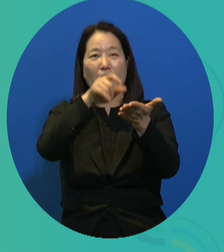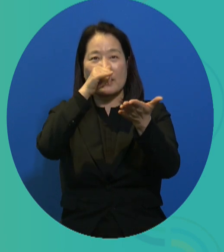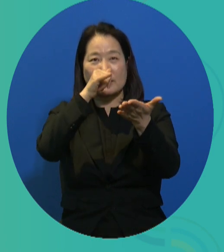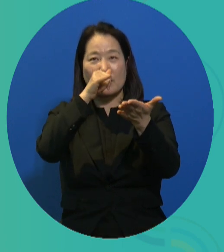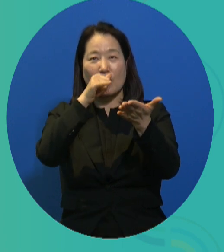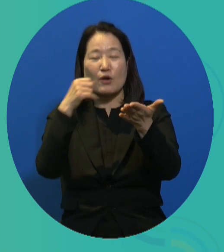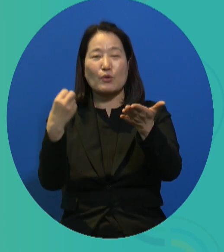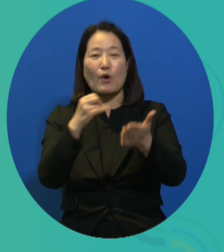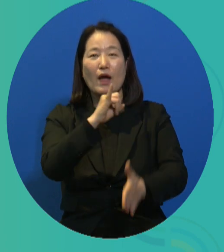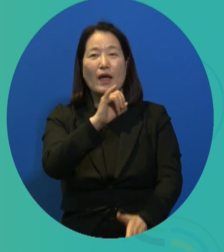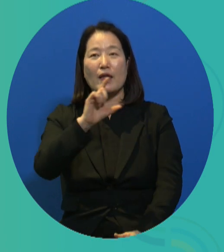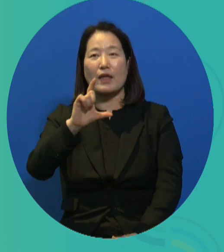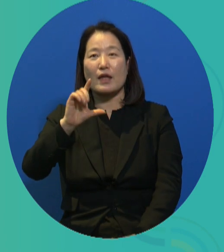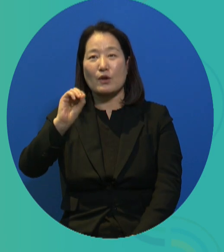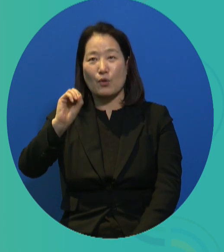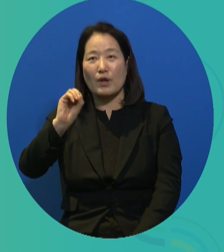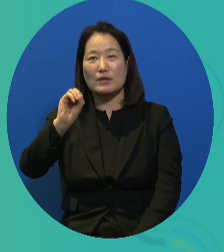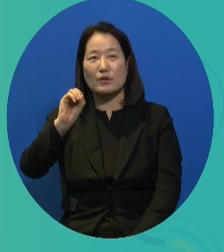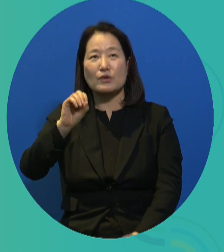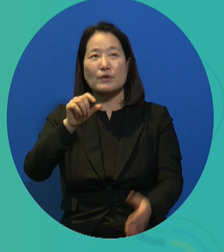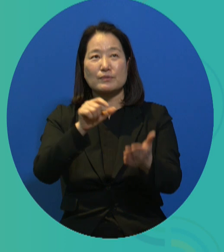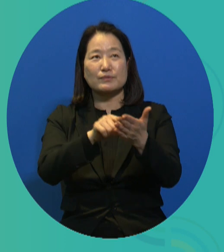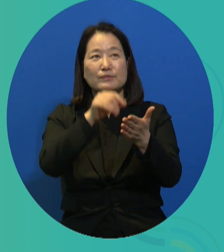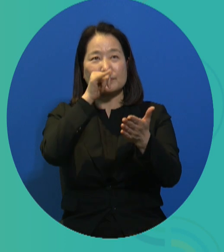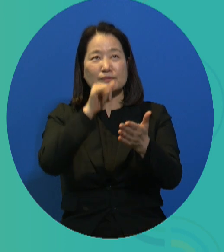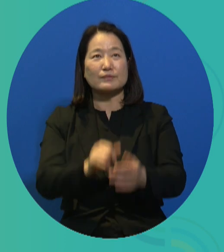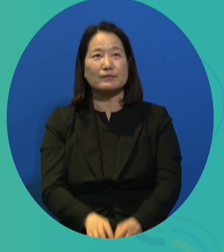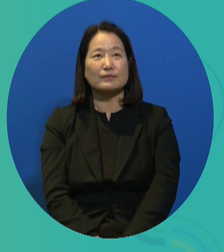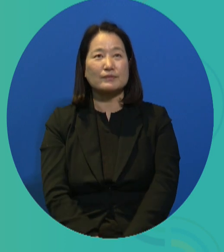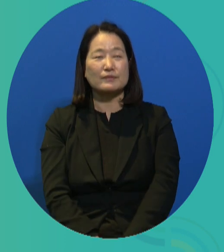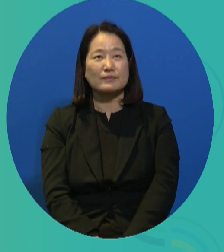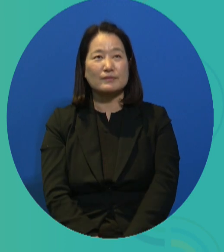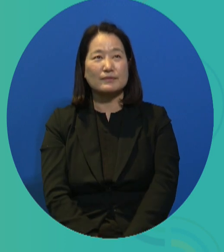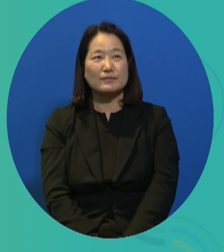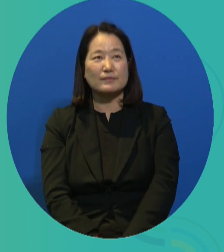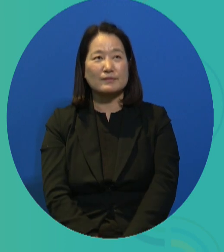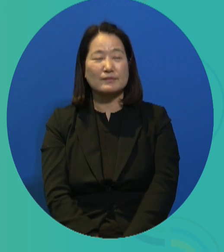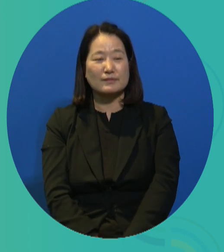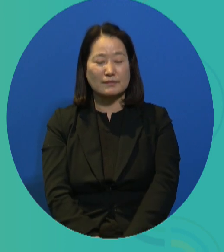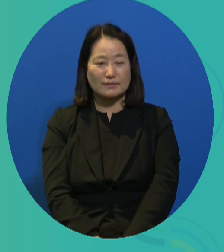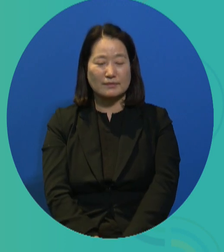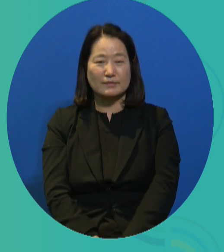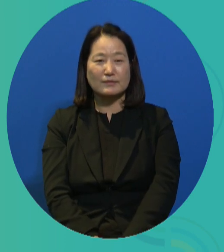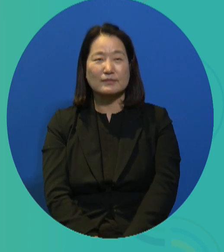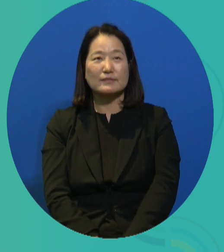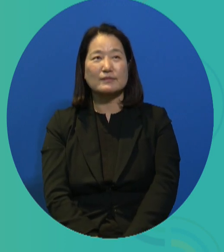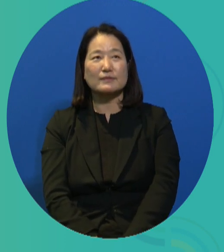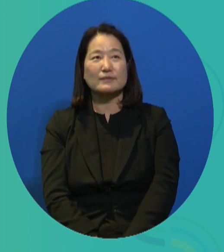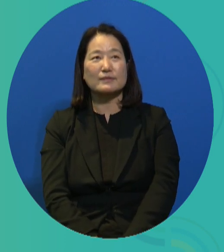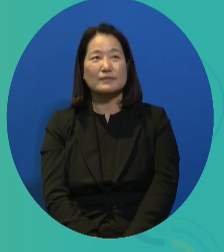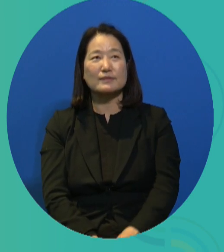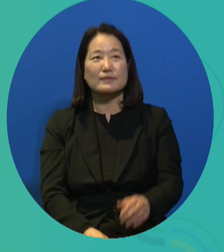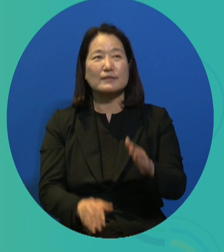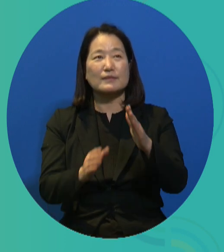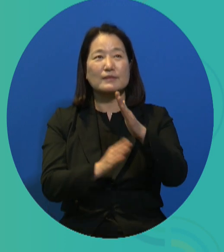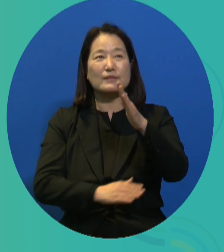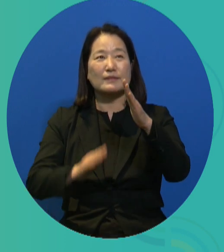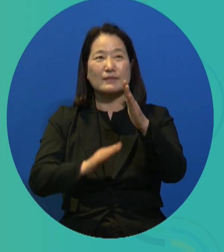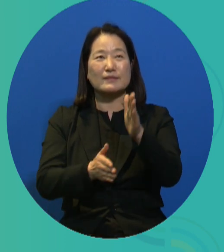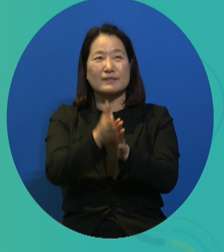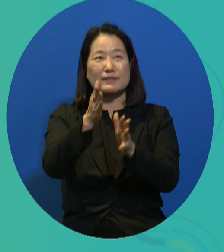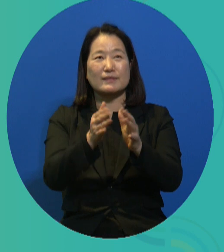ILO and an argument that is enshrined in the Korean constitution. This is something that we have to understand fundamentally to make our arguments.